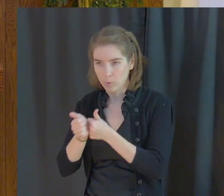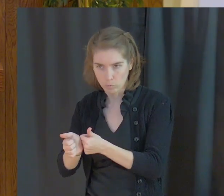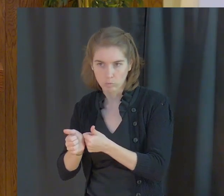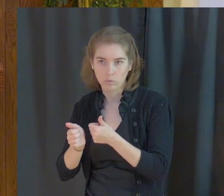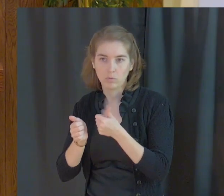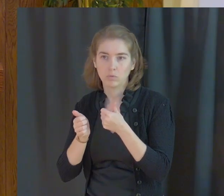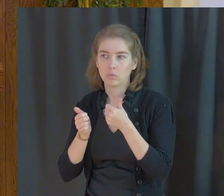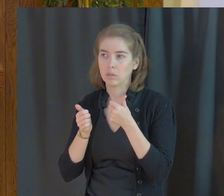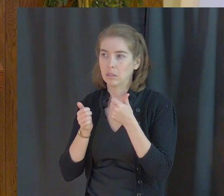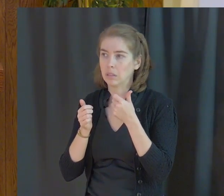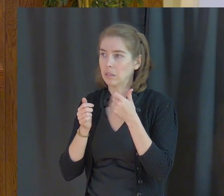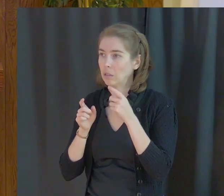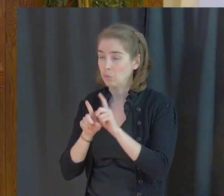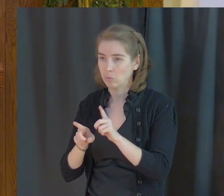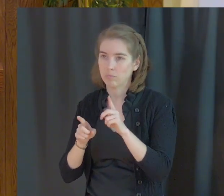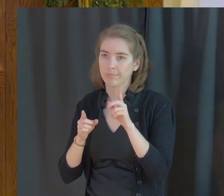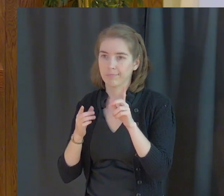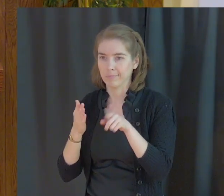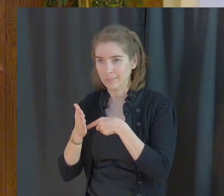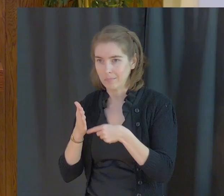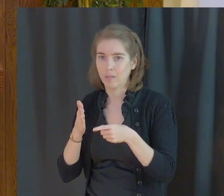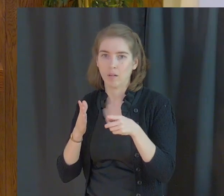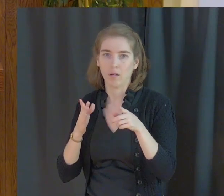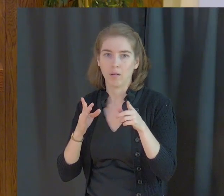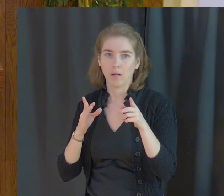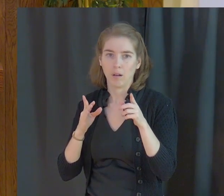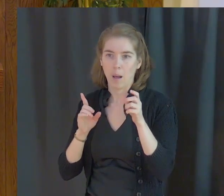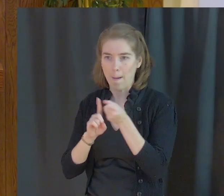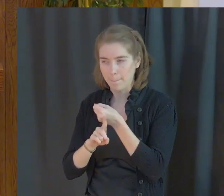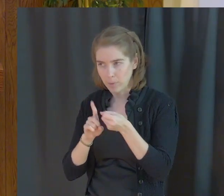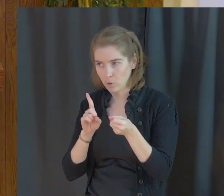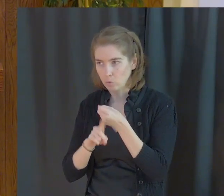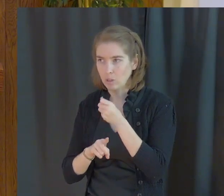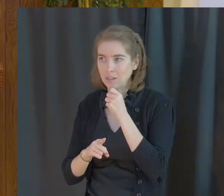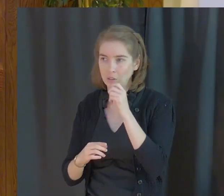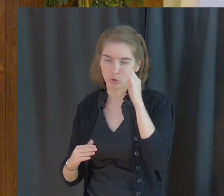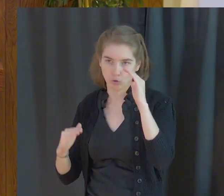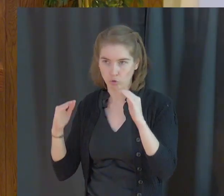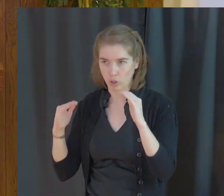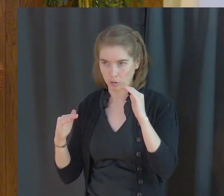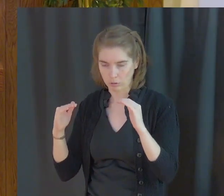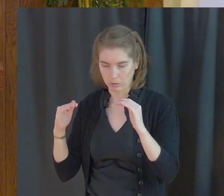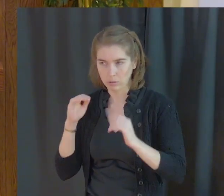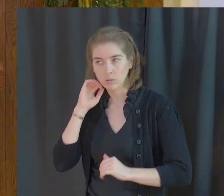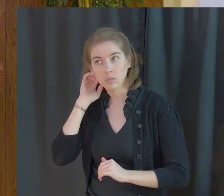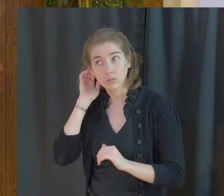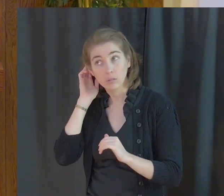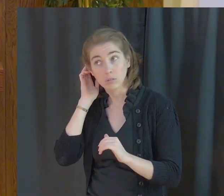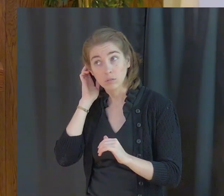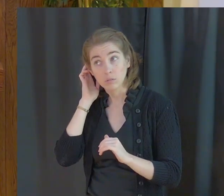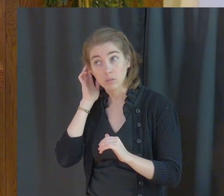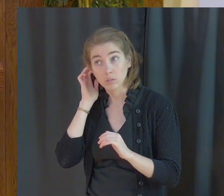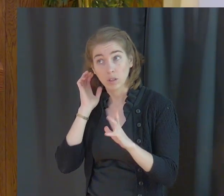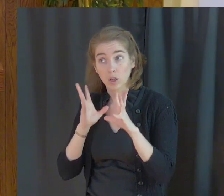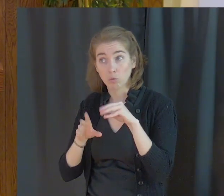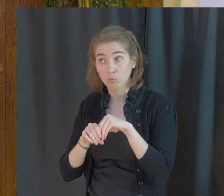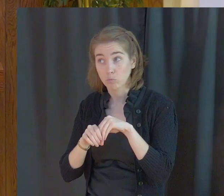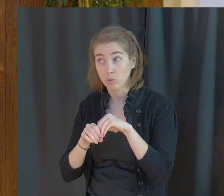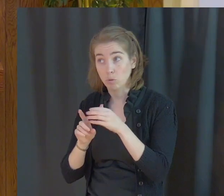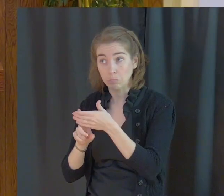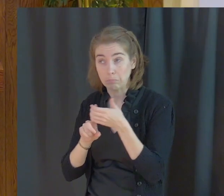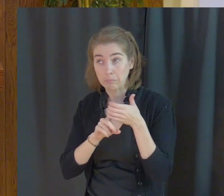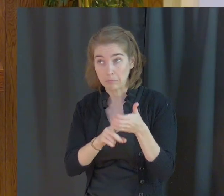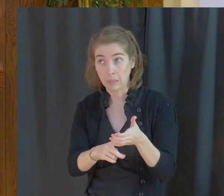It includes harassment, abuse, unjust treatment, including imprisonment